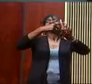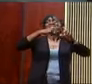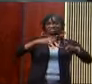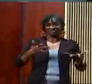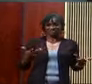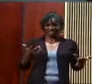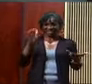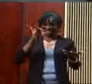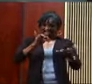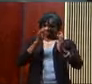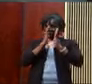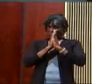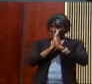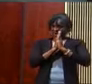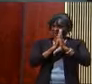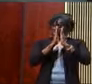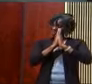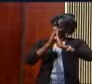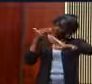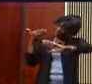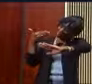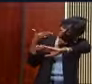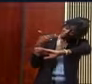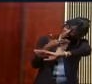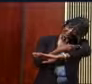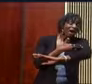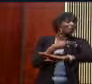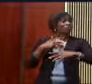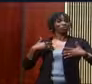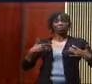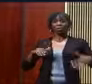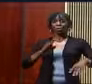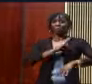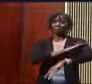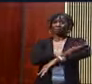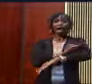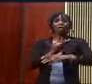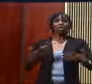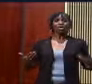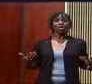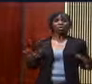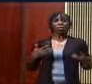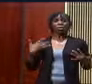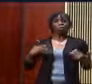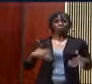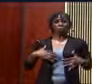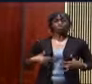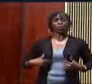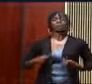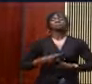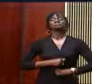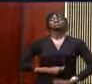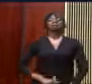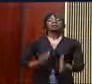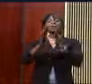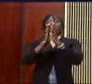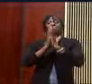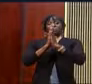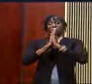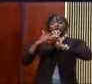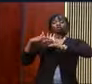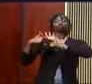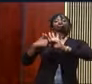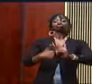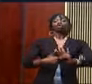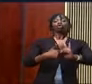Prayer is powerful, y'all. Prayer is so powerful. Let me close with this. It's so powerful. It shows you your role